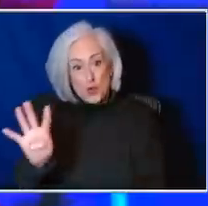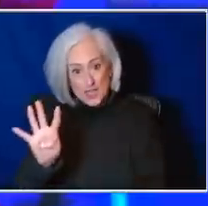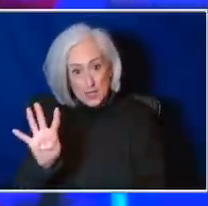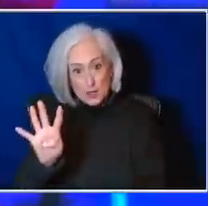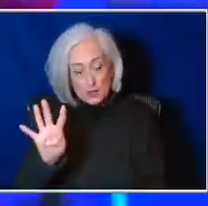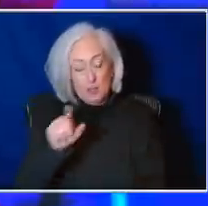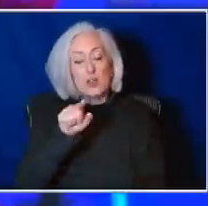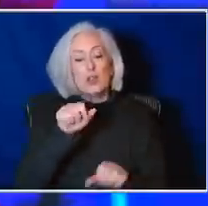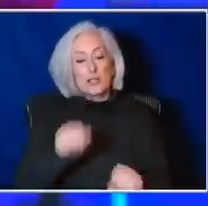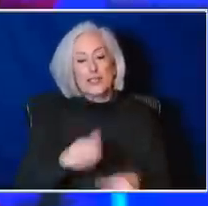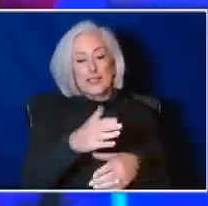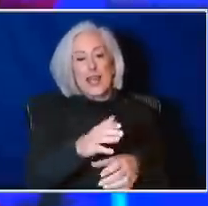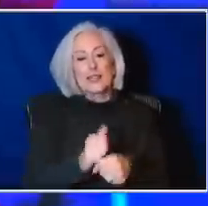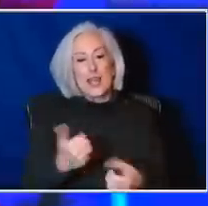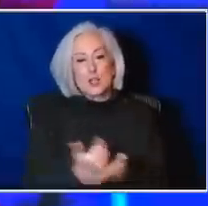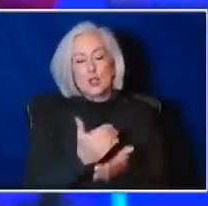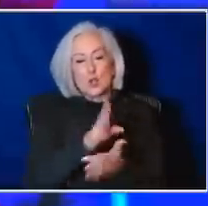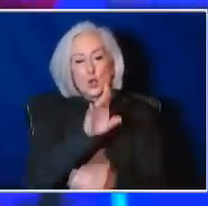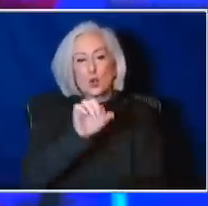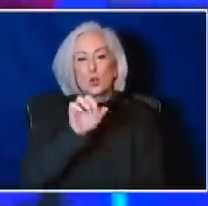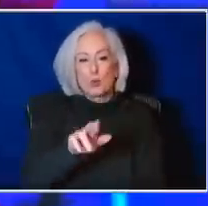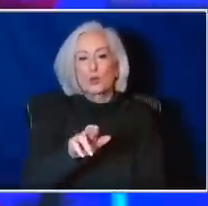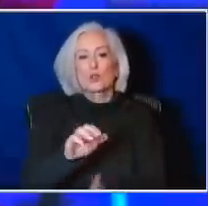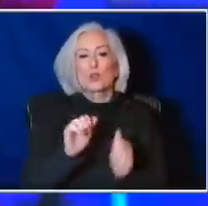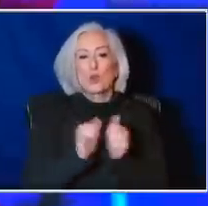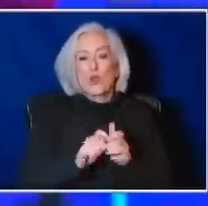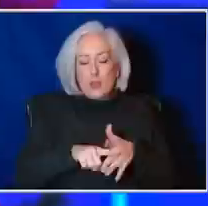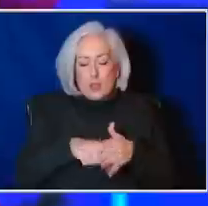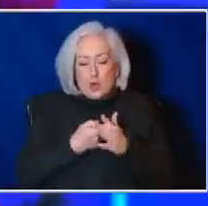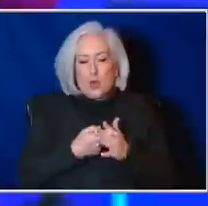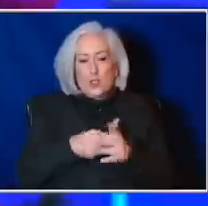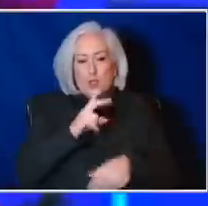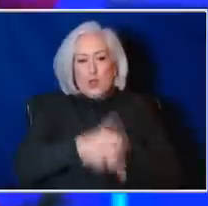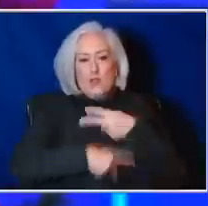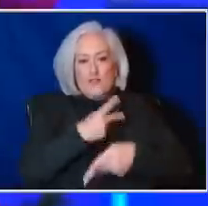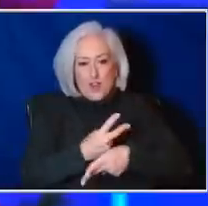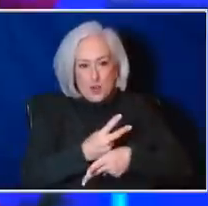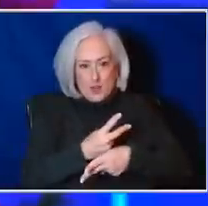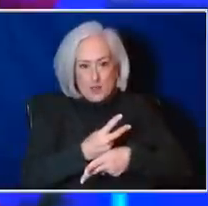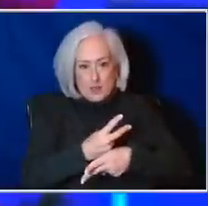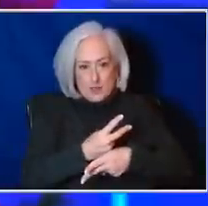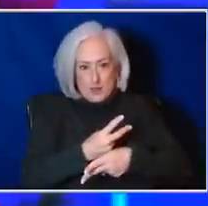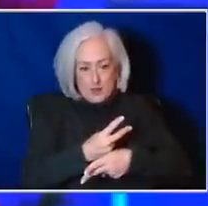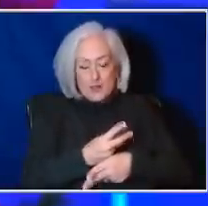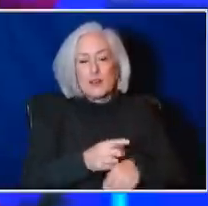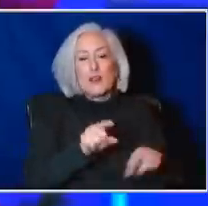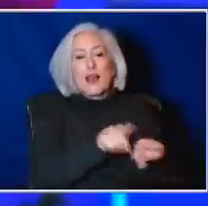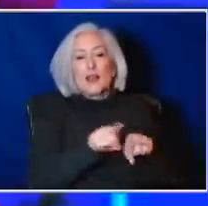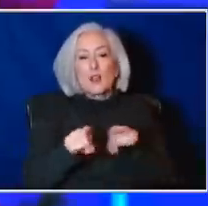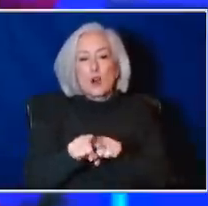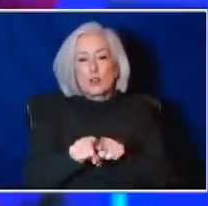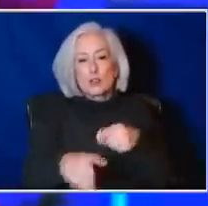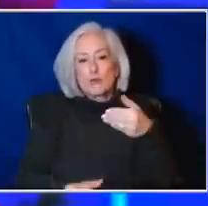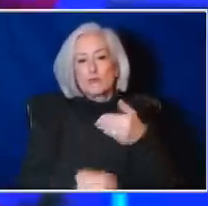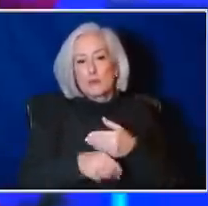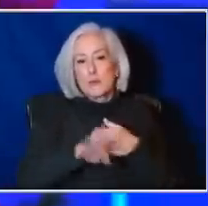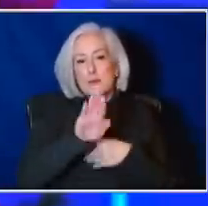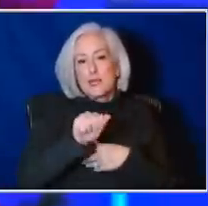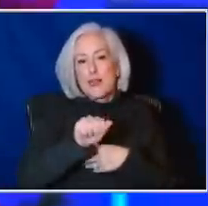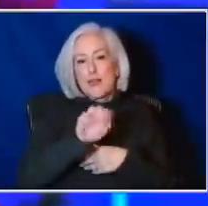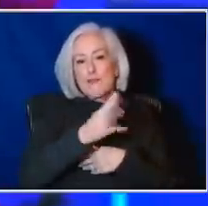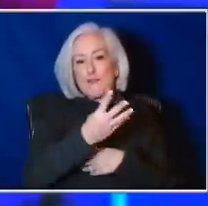includes the original spike variant from the original isolate, but also now the BA4, BA5